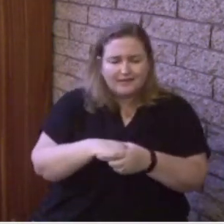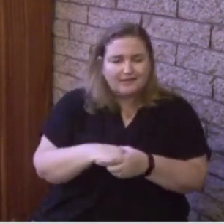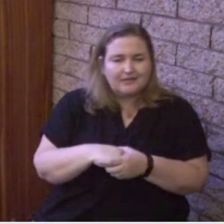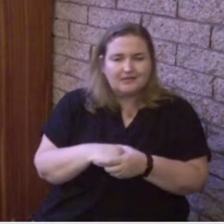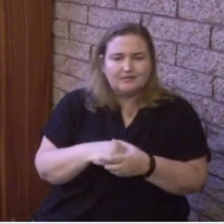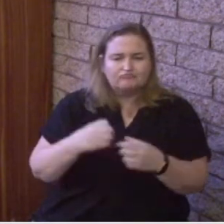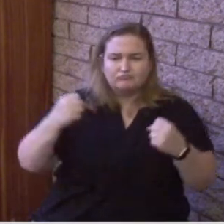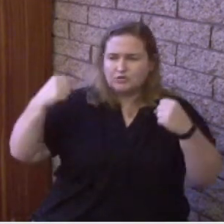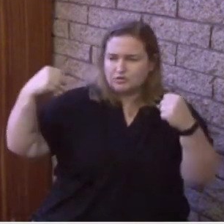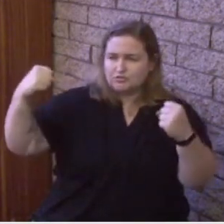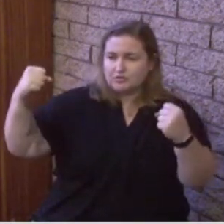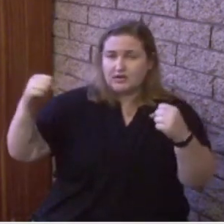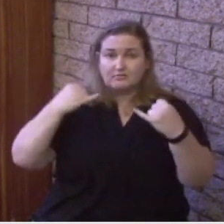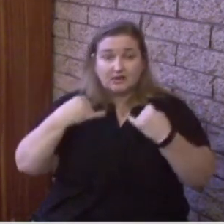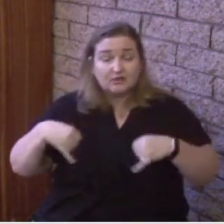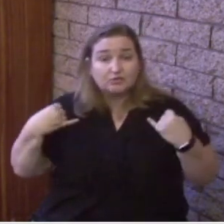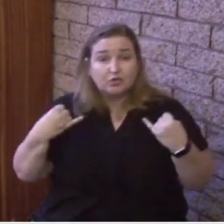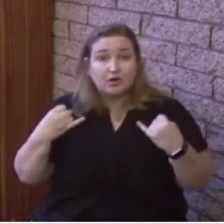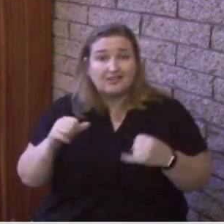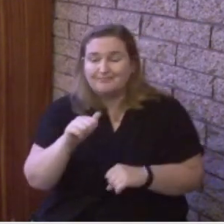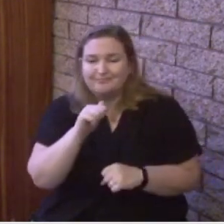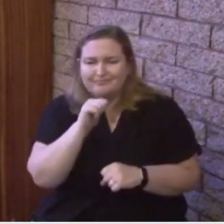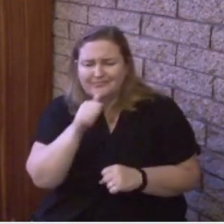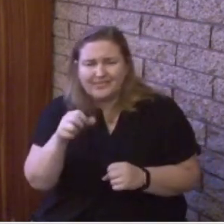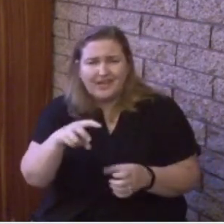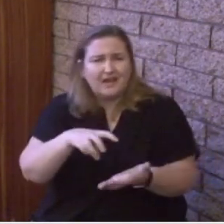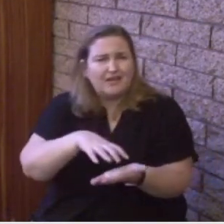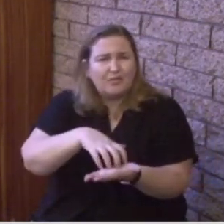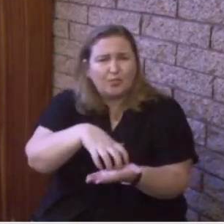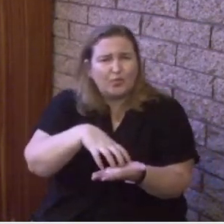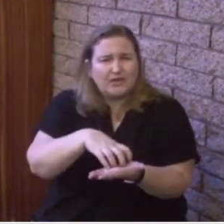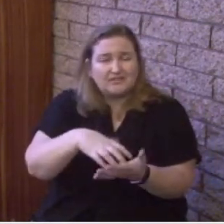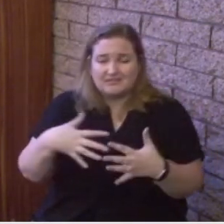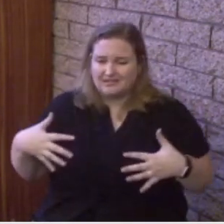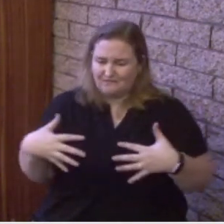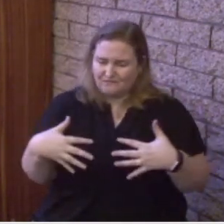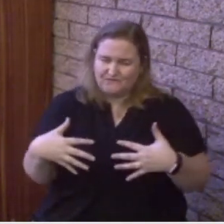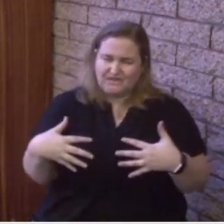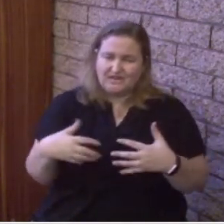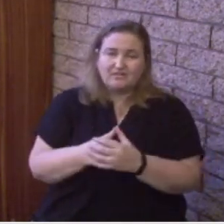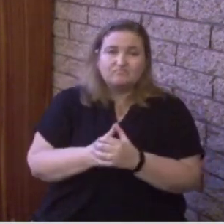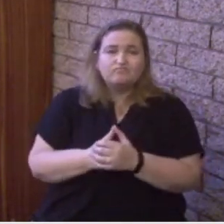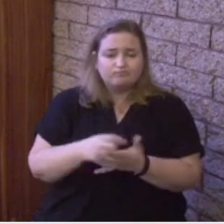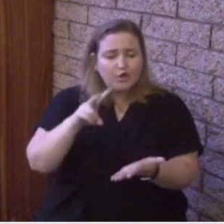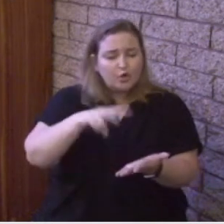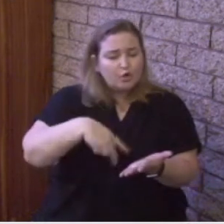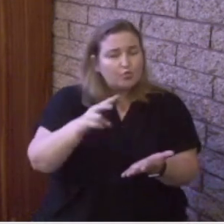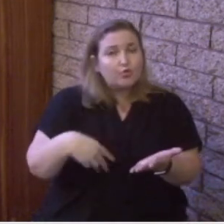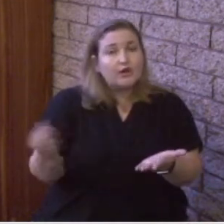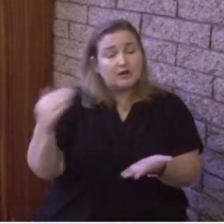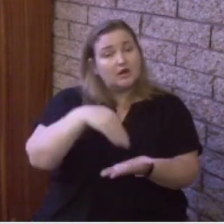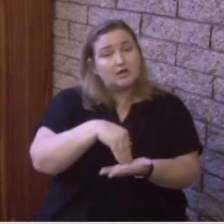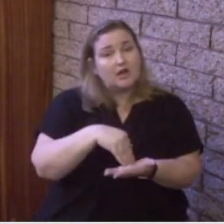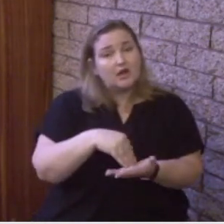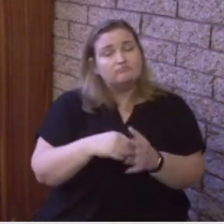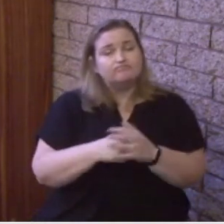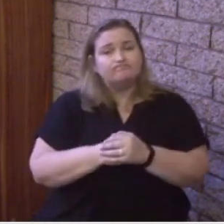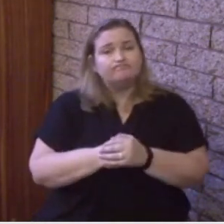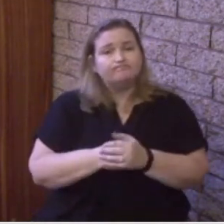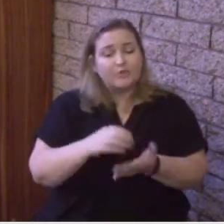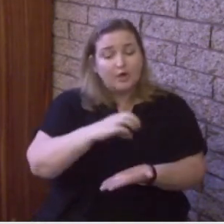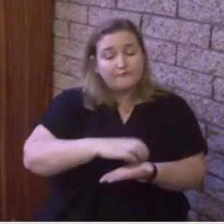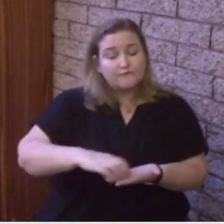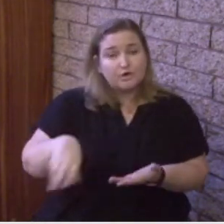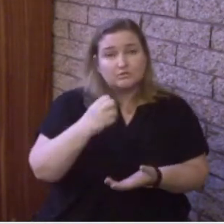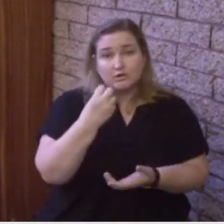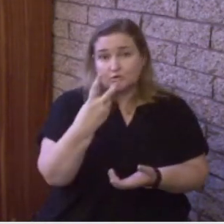in weakness and fear. Now I want you to read that passage again real quick right there in verse 12. Right at